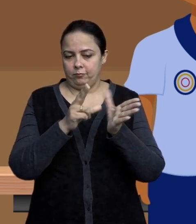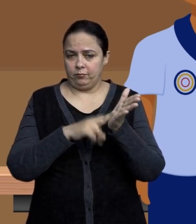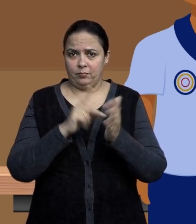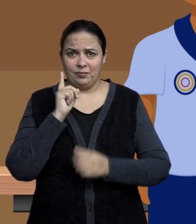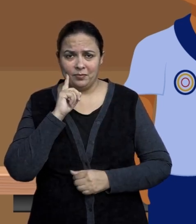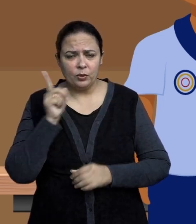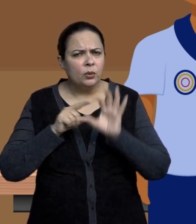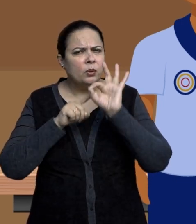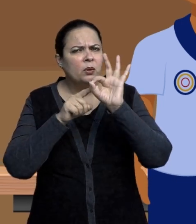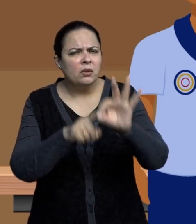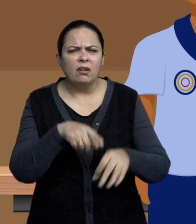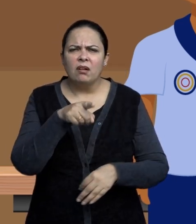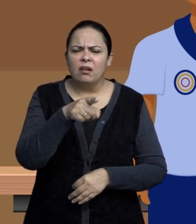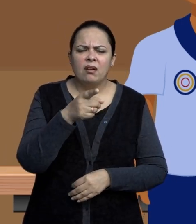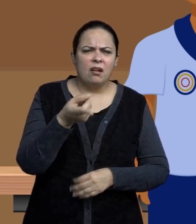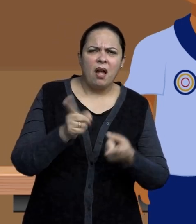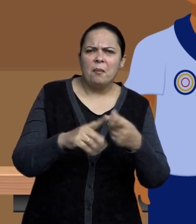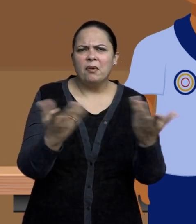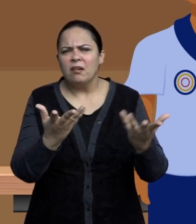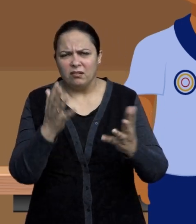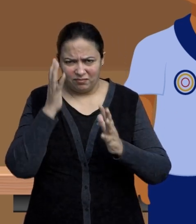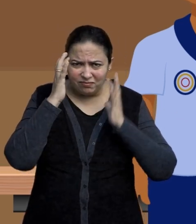Rani, what happened?